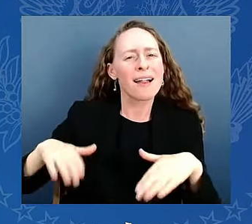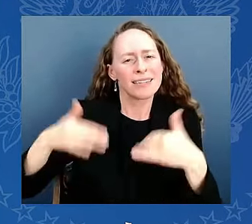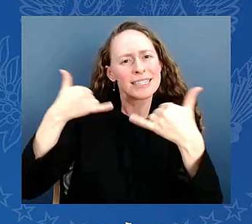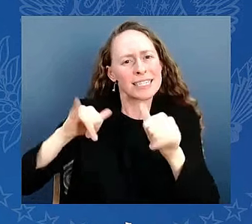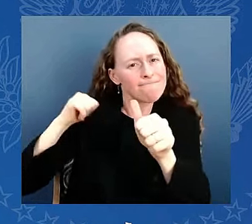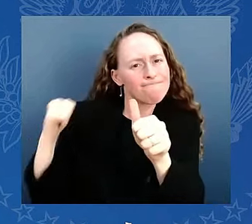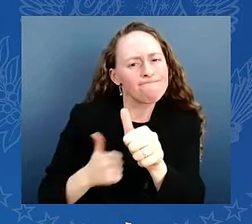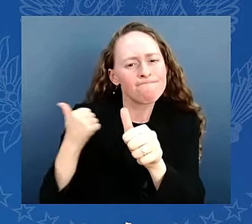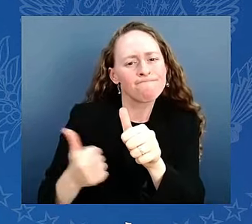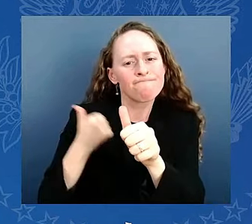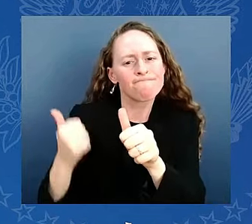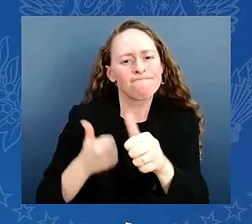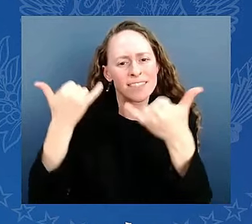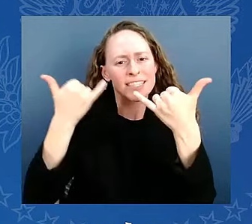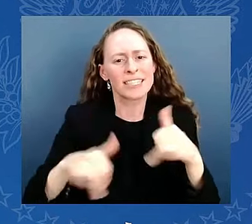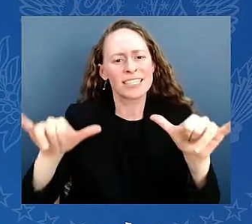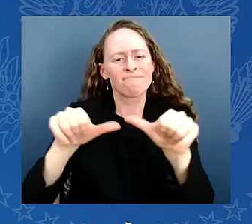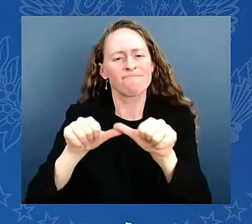from it now.